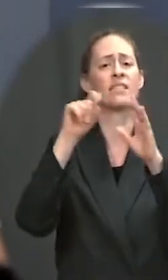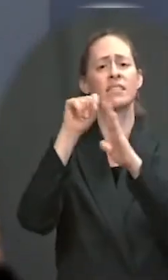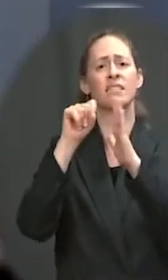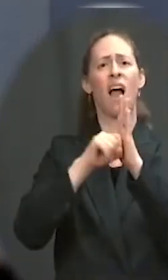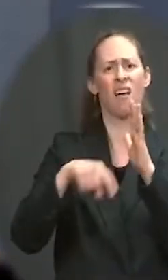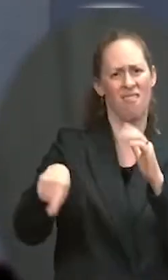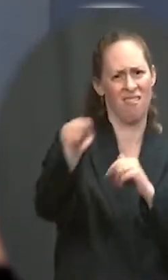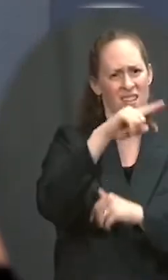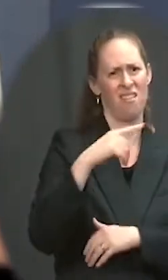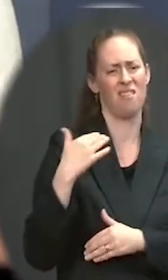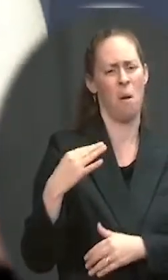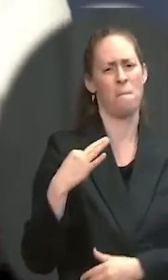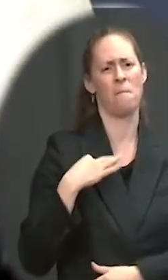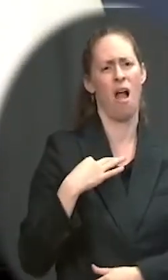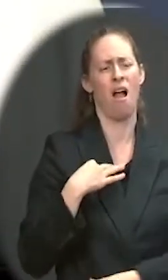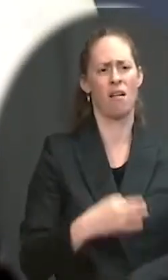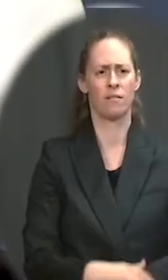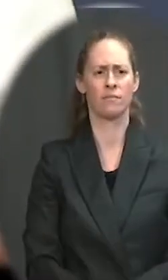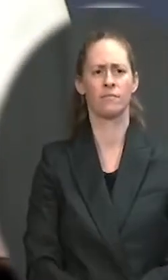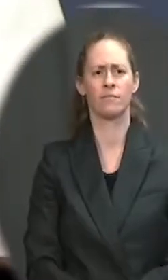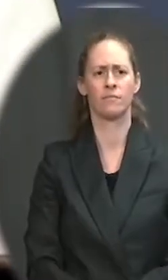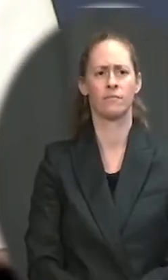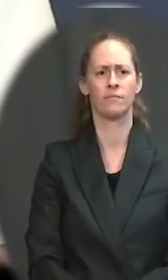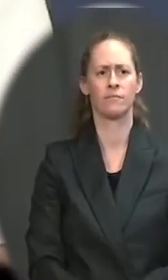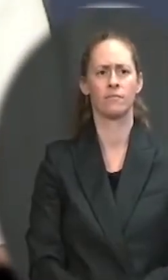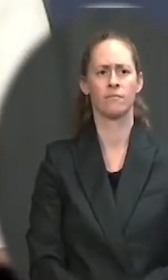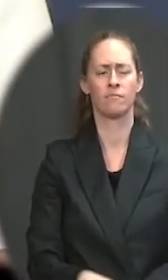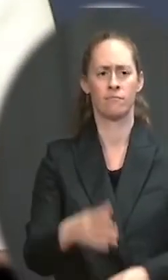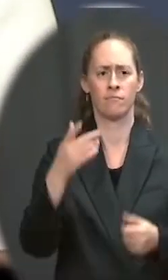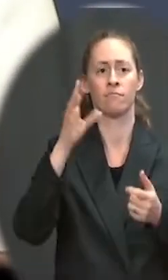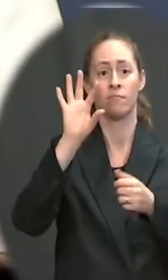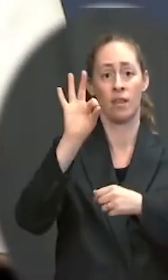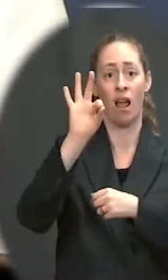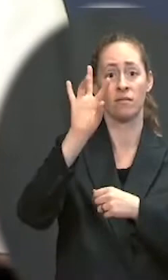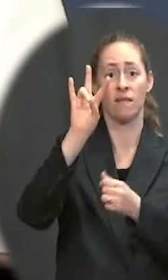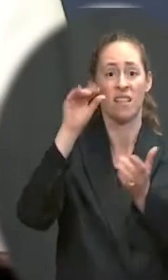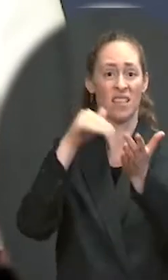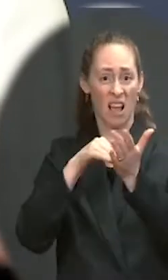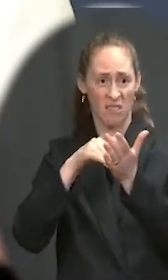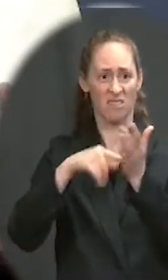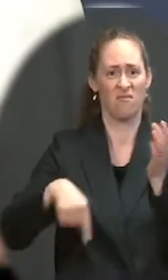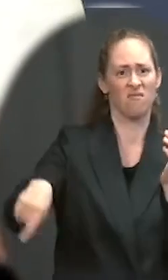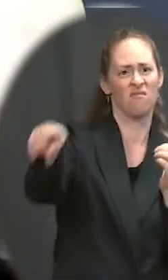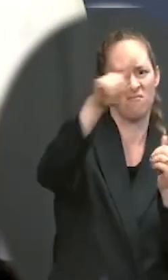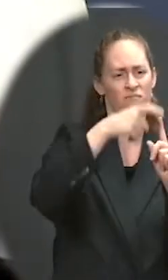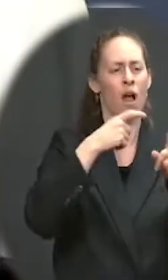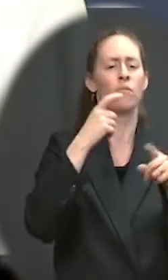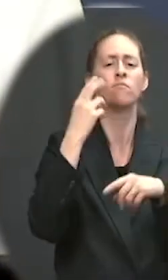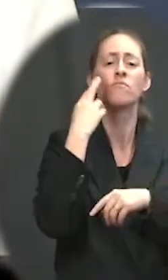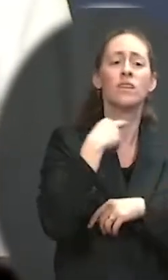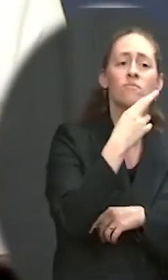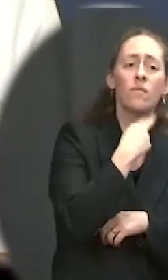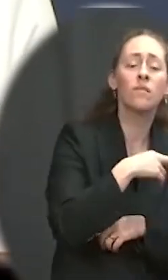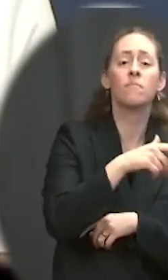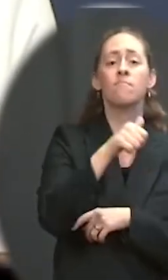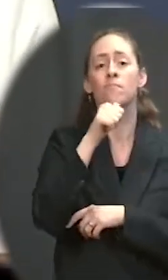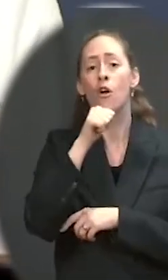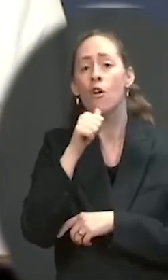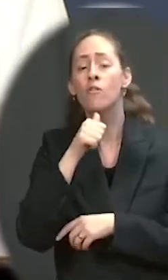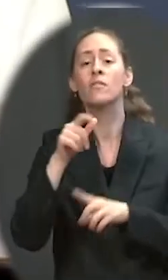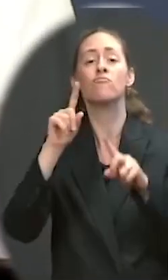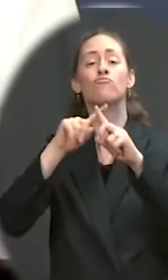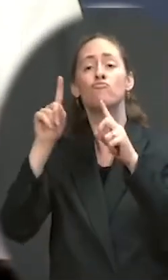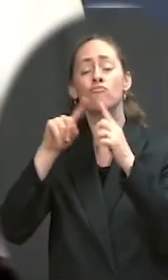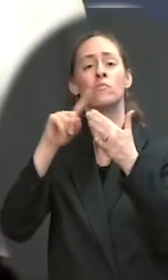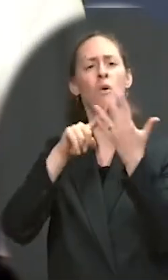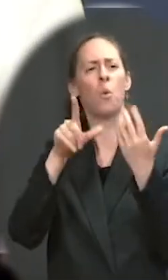,600 applications came from restaurants, bars, bars, and other eligible businesses owned and controlled by women, veterans, socially and economically disadvantaged